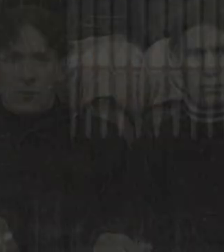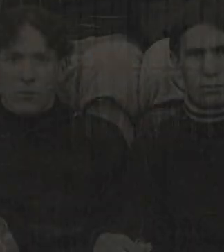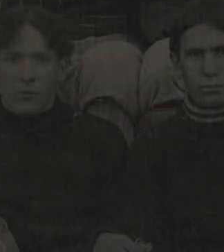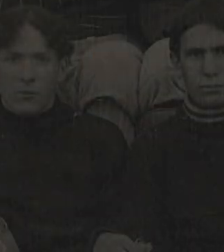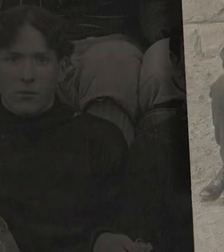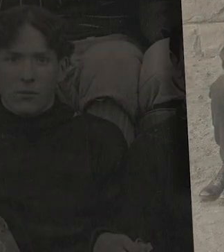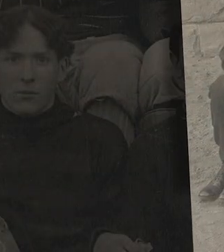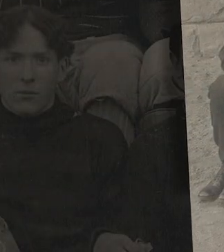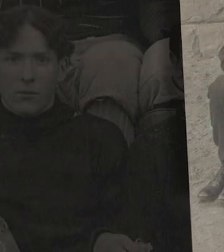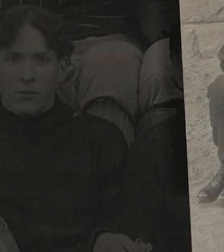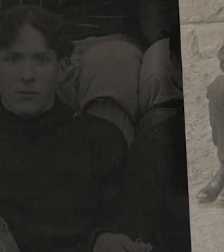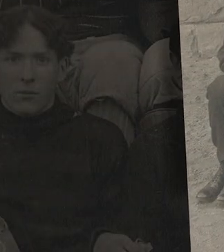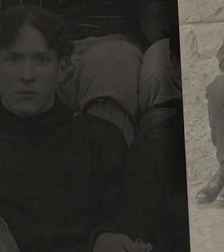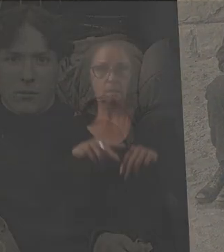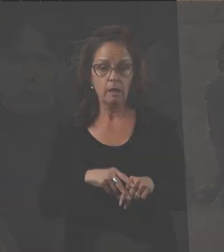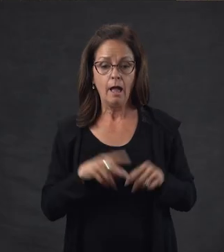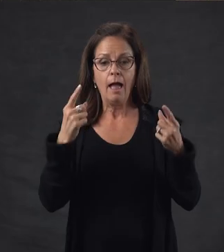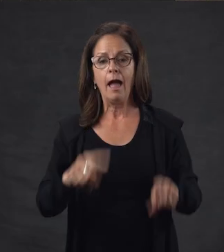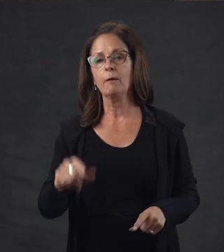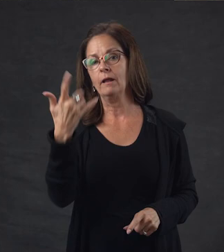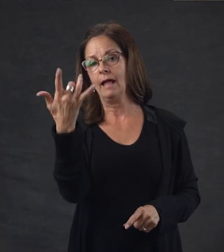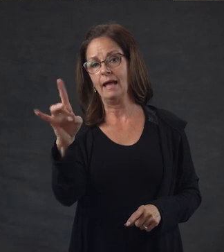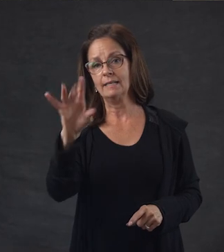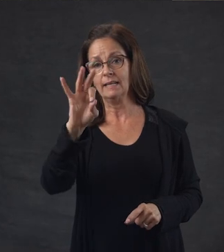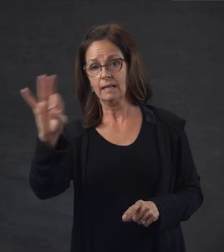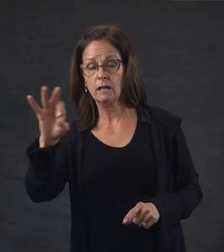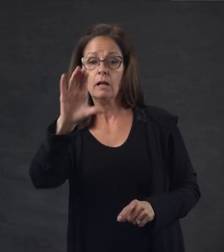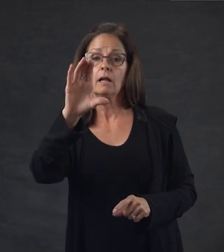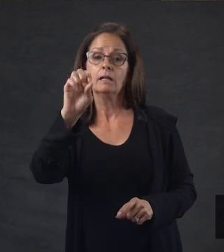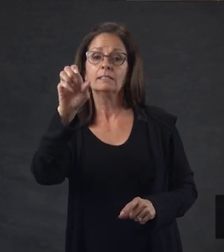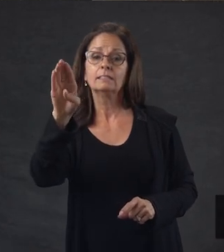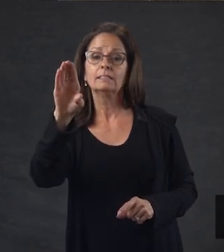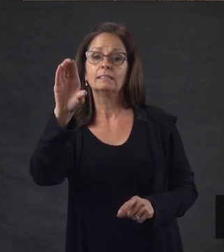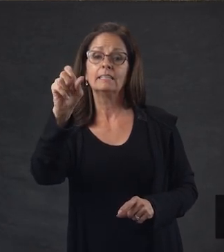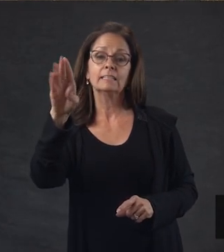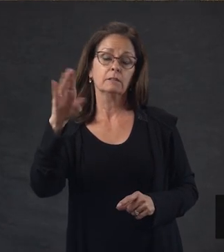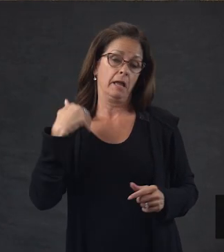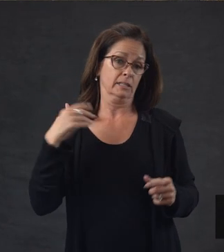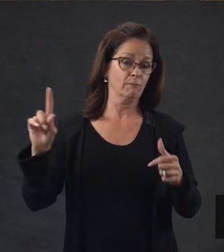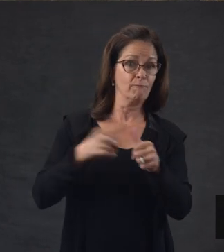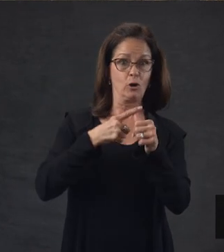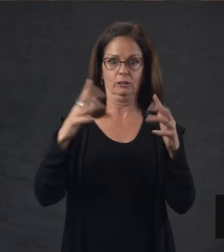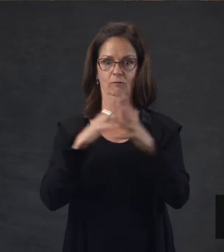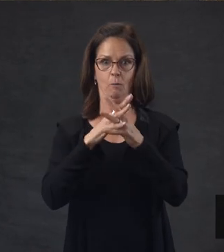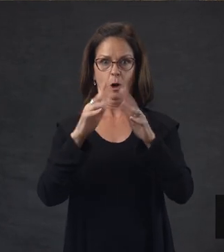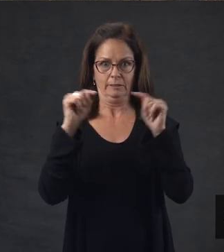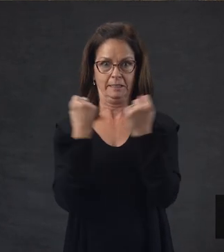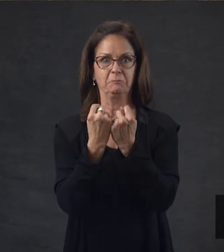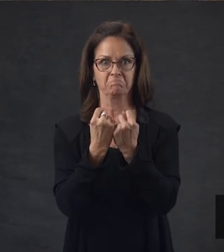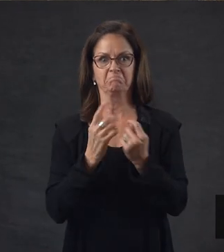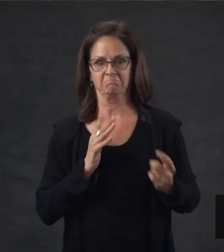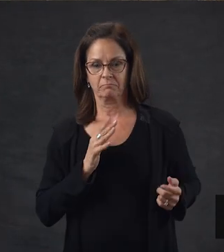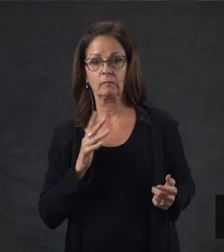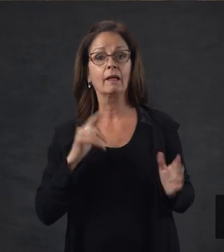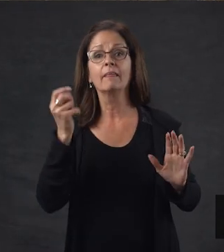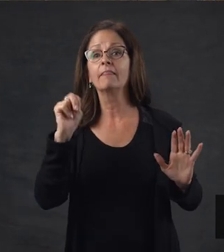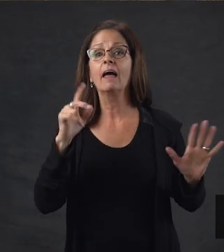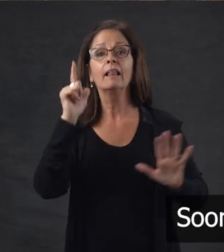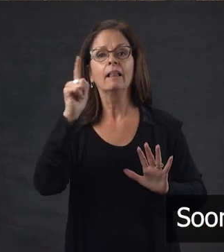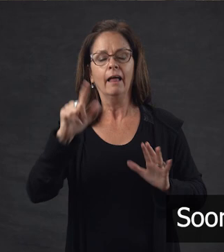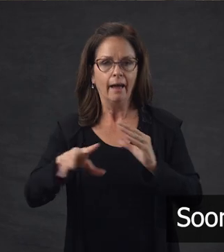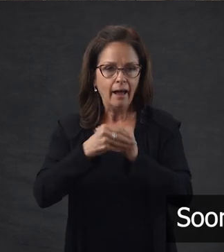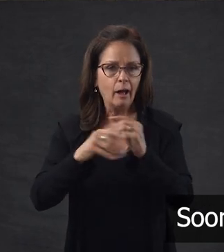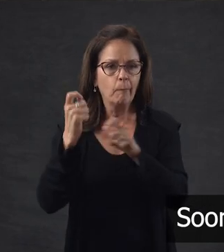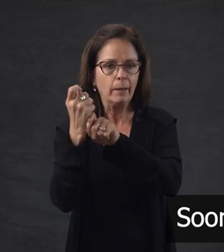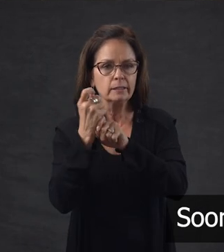Early football photo in Colorado Index article. As early as 1899, CSDB had its first football team. Photos, boys baseball and basketball.